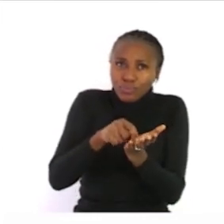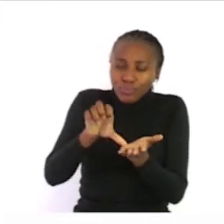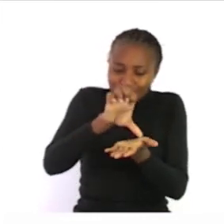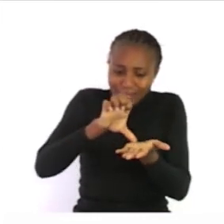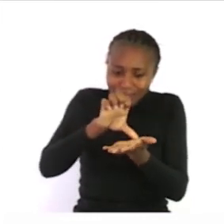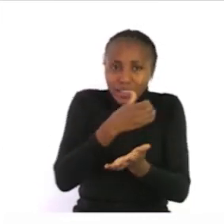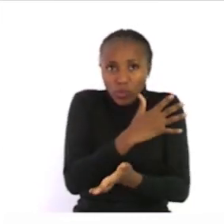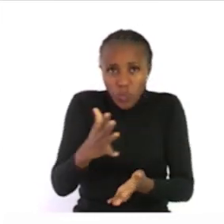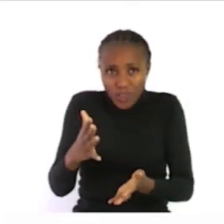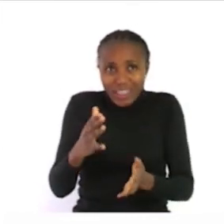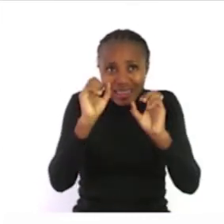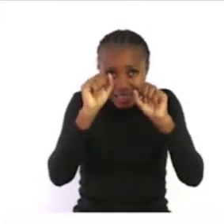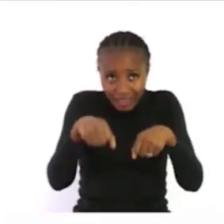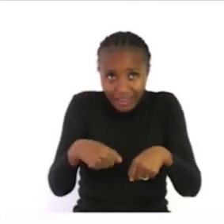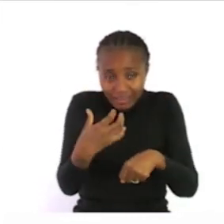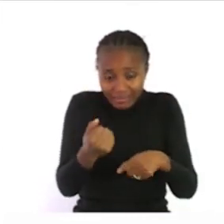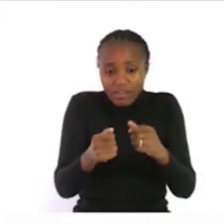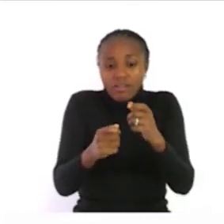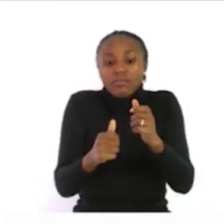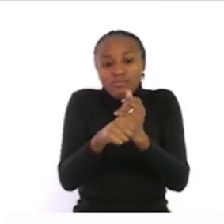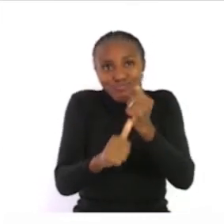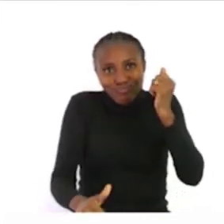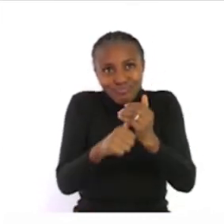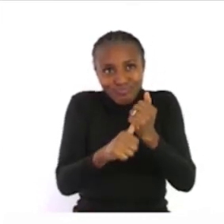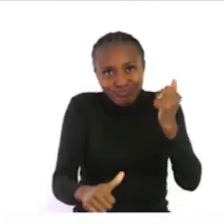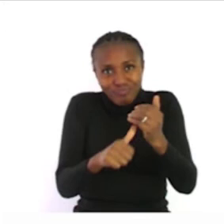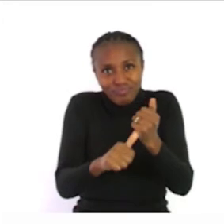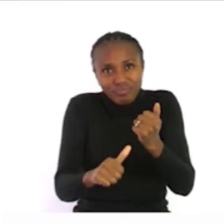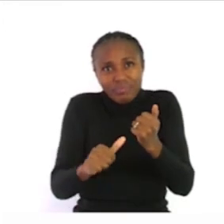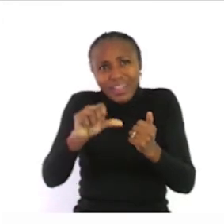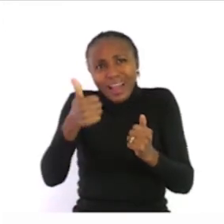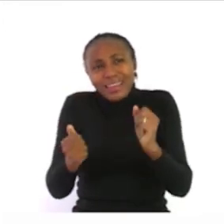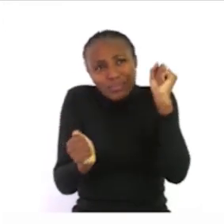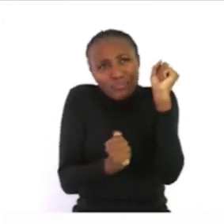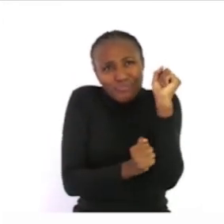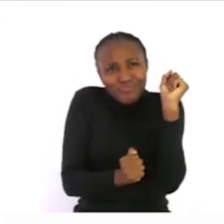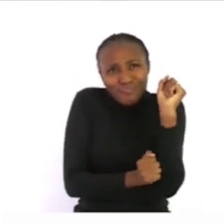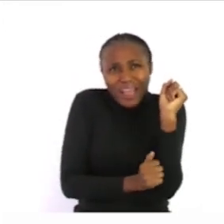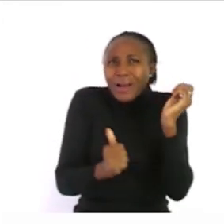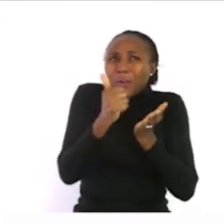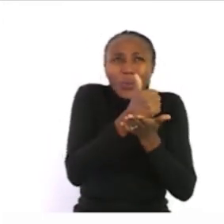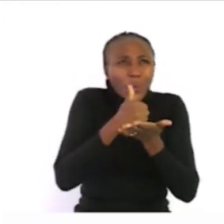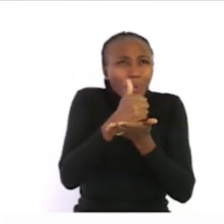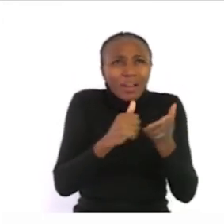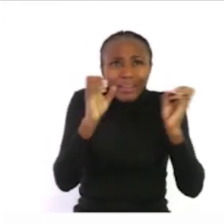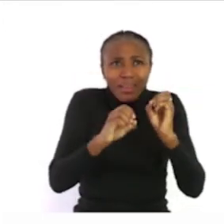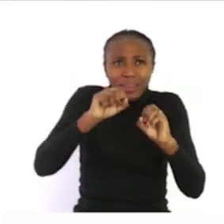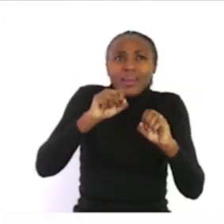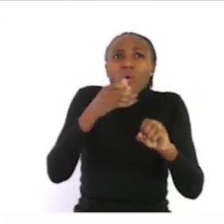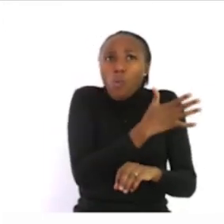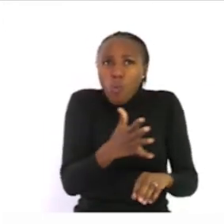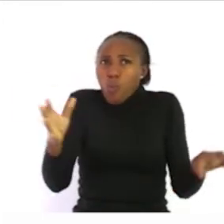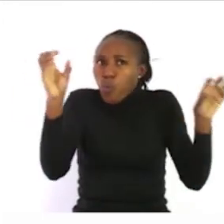as diarrhea poor sanitation facilities there is also lack of health service